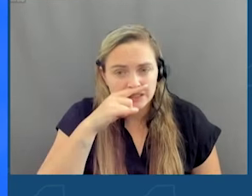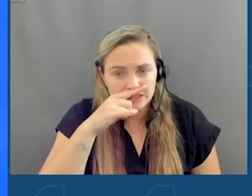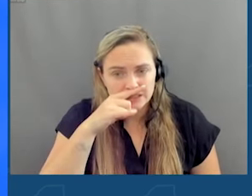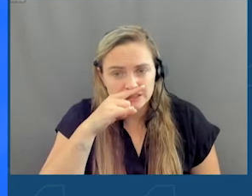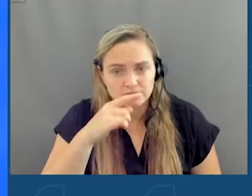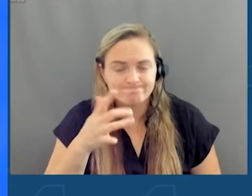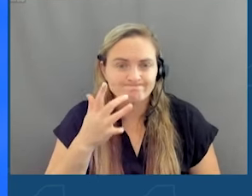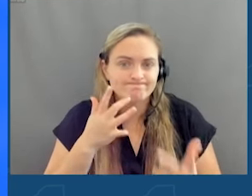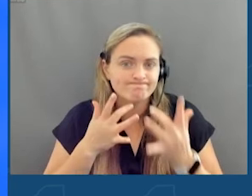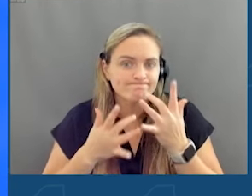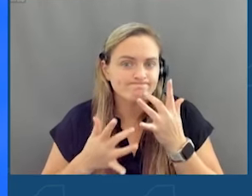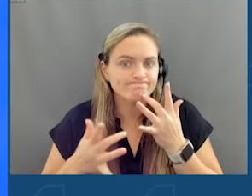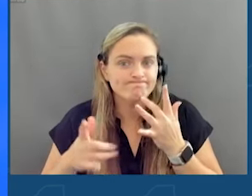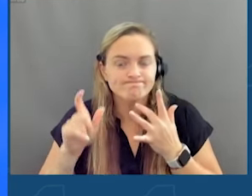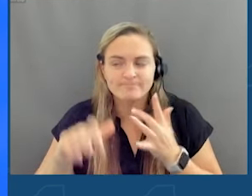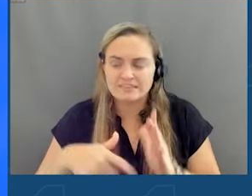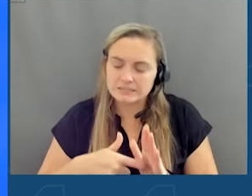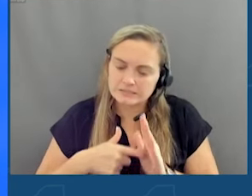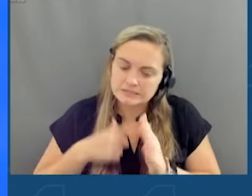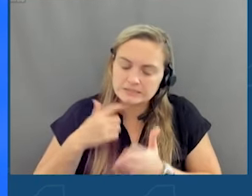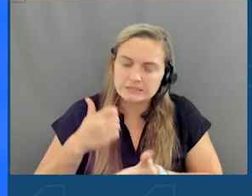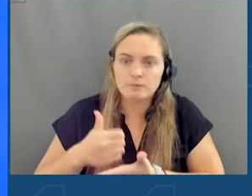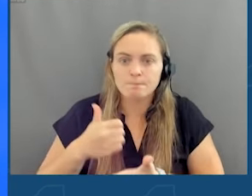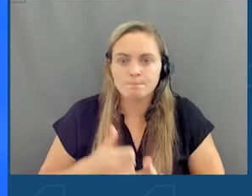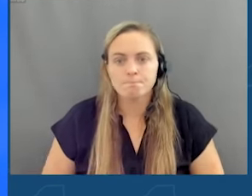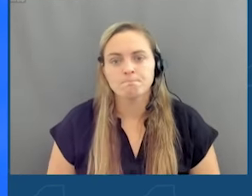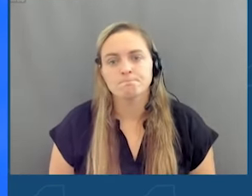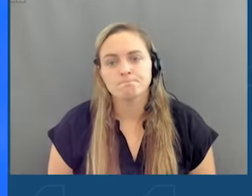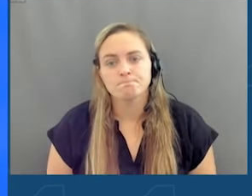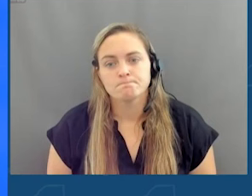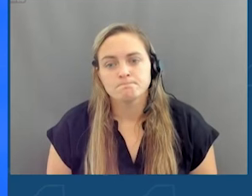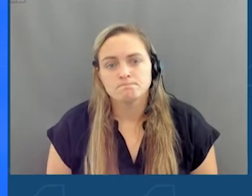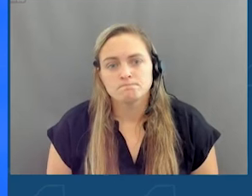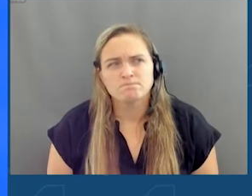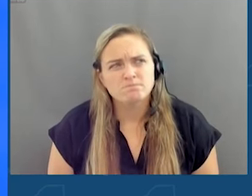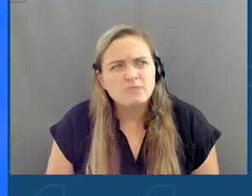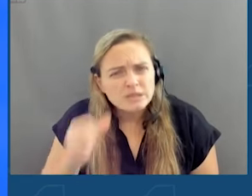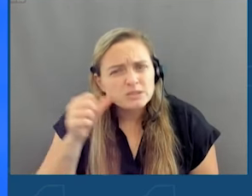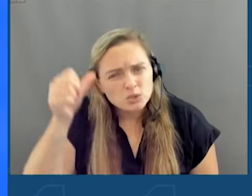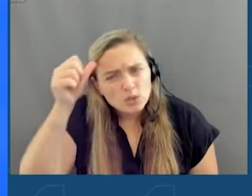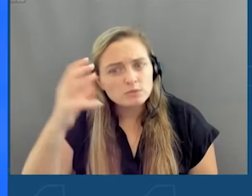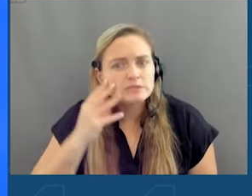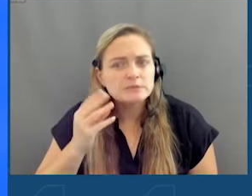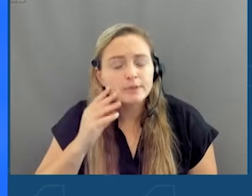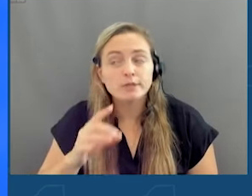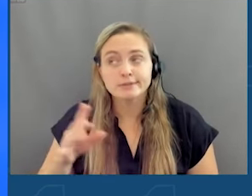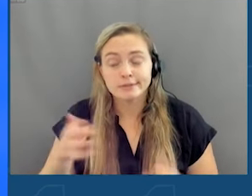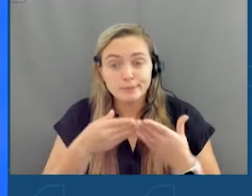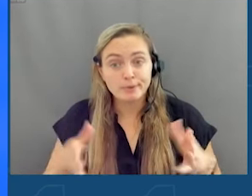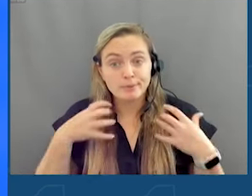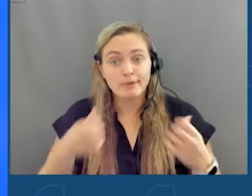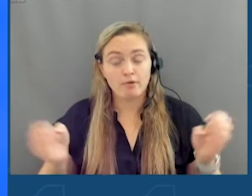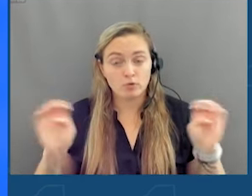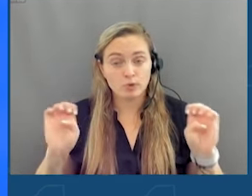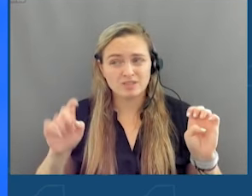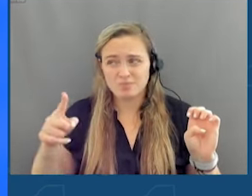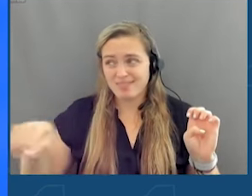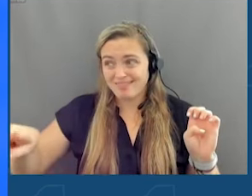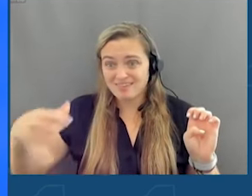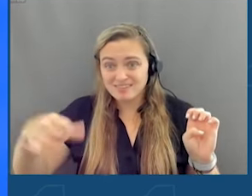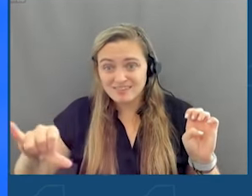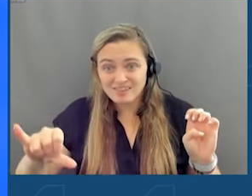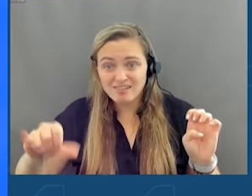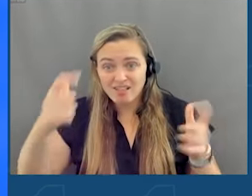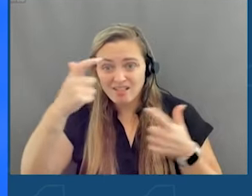for help. And we weathered as adults a public health crisis. But these kids are still experiencing